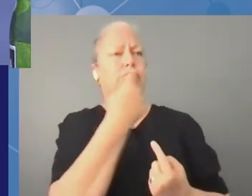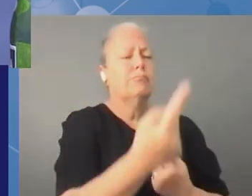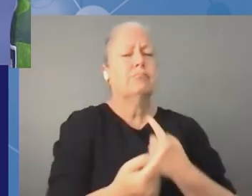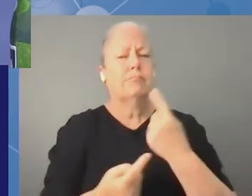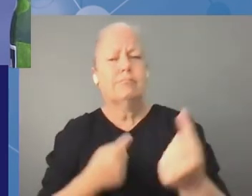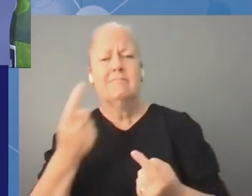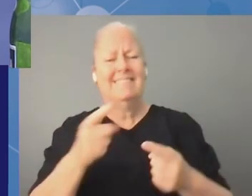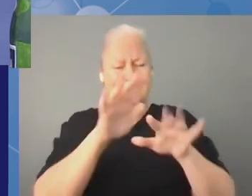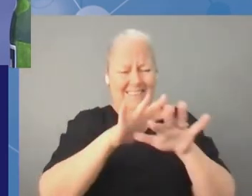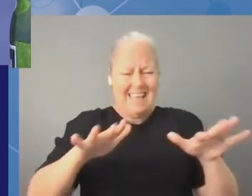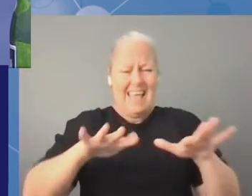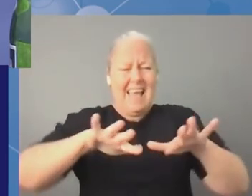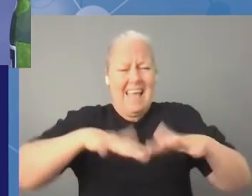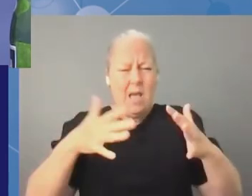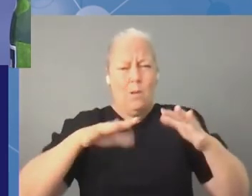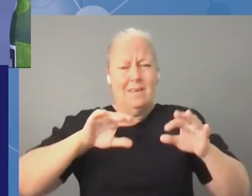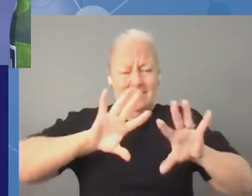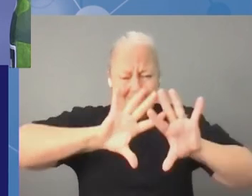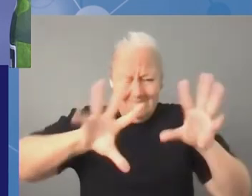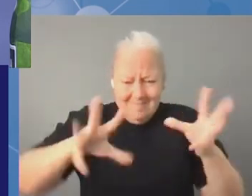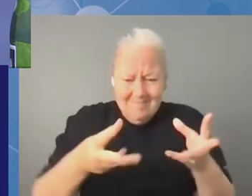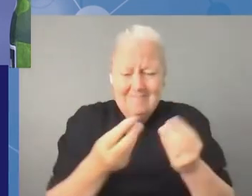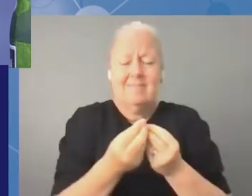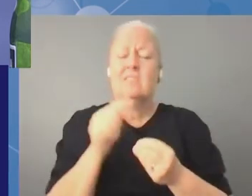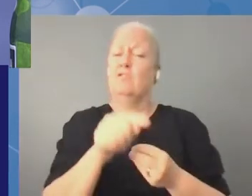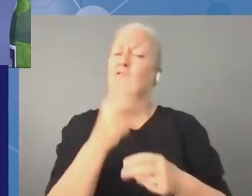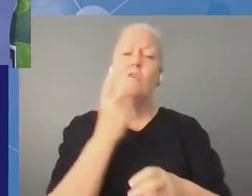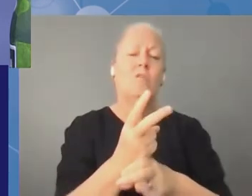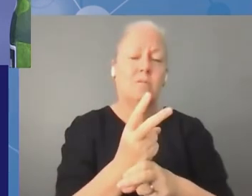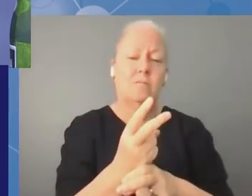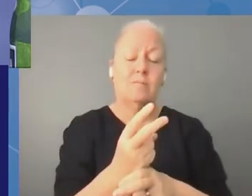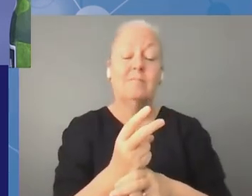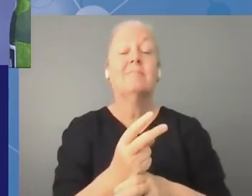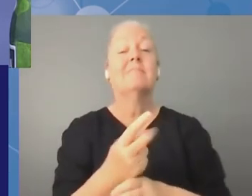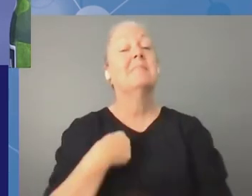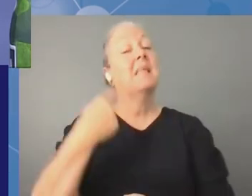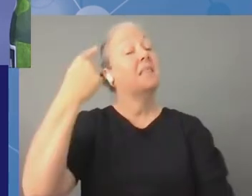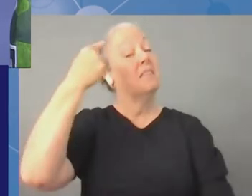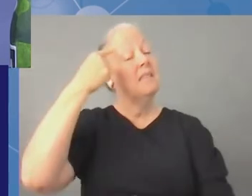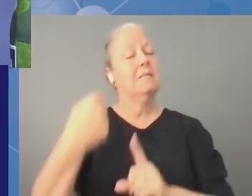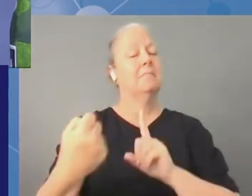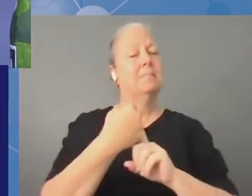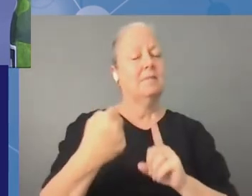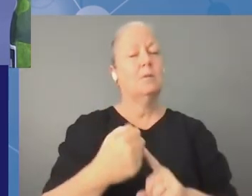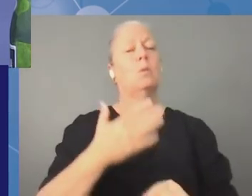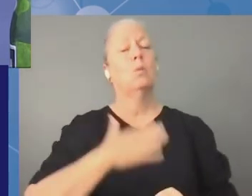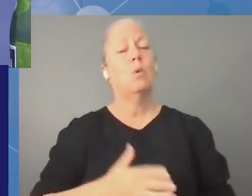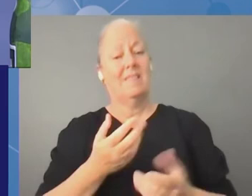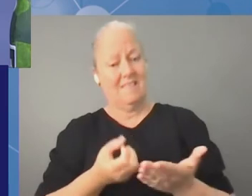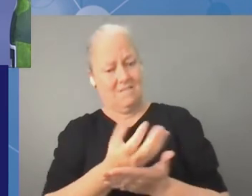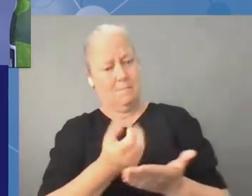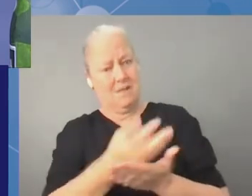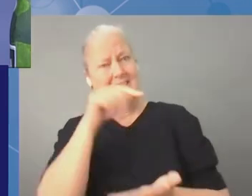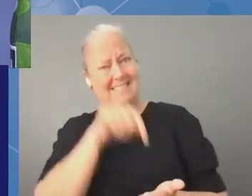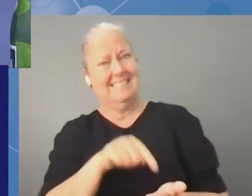meaningfully is is difficult i think clearly what stands out for me is making information available about what